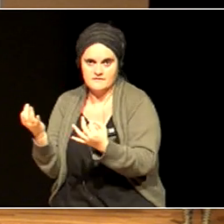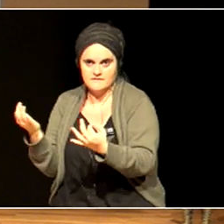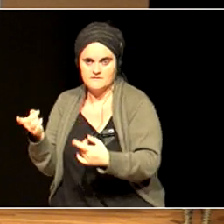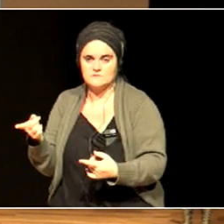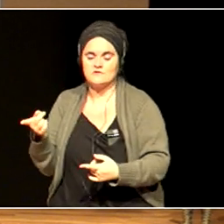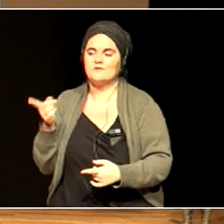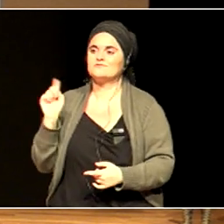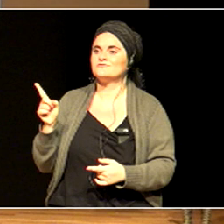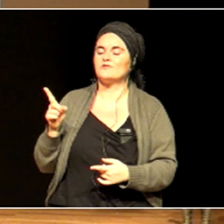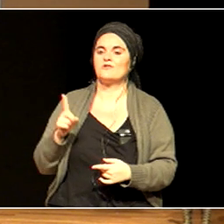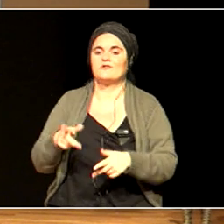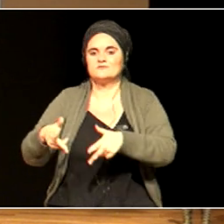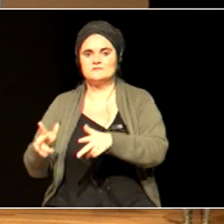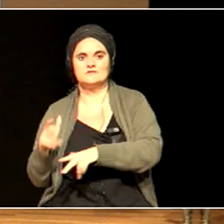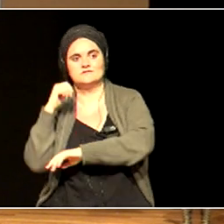a Cambridge clock.